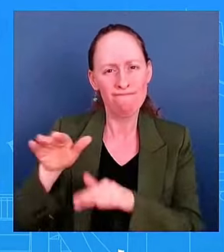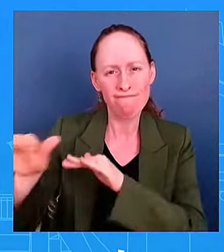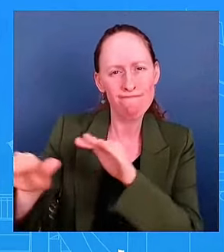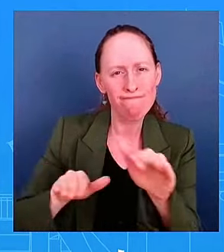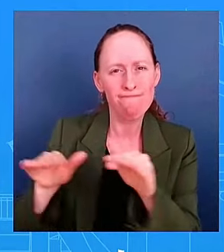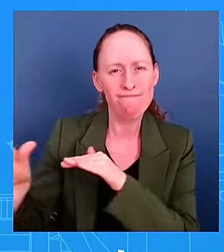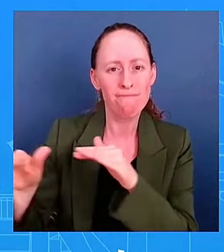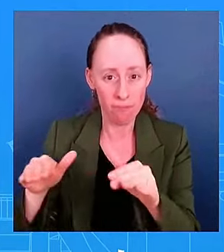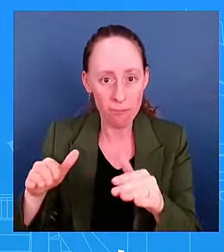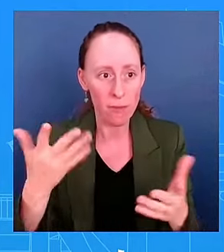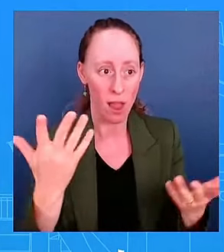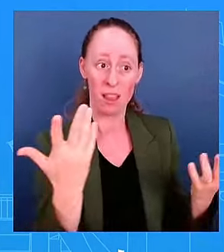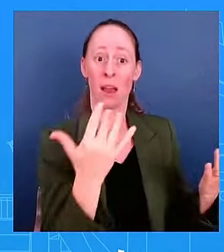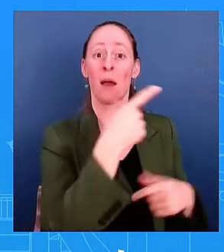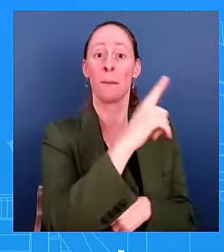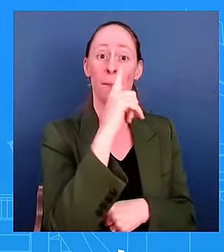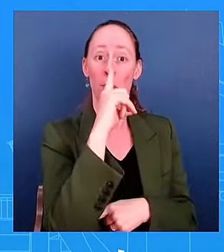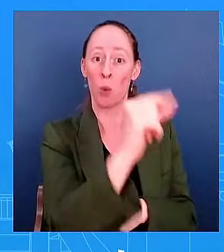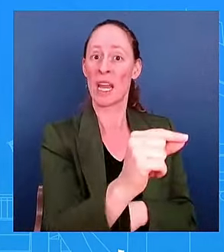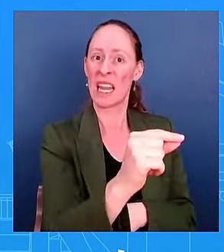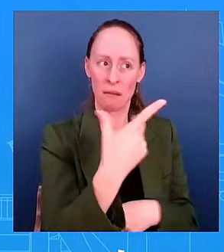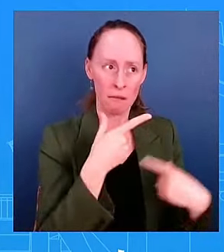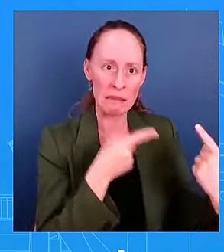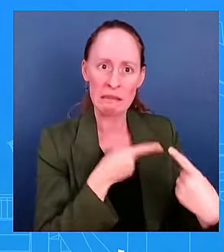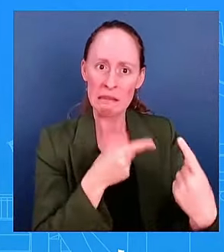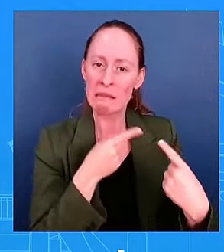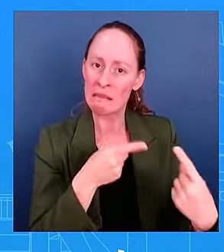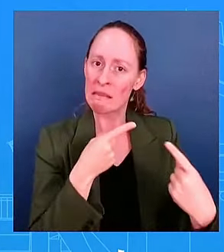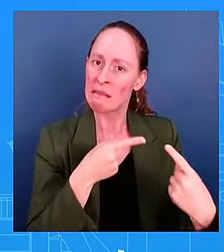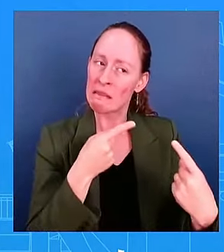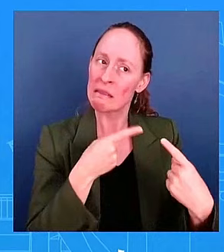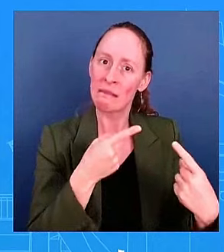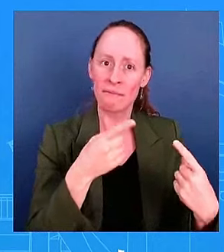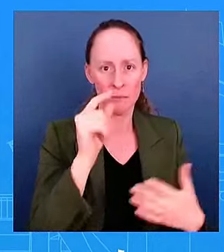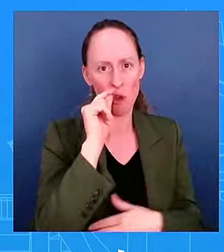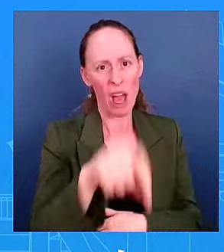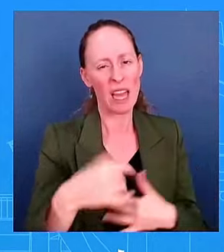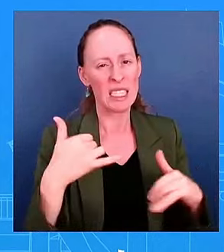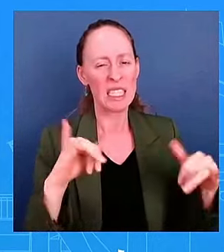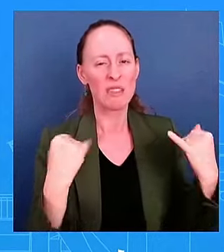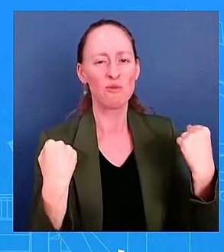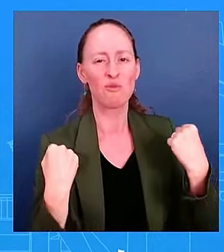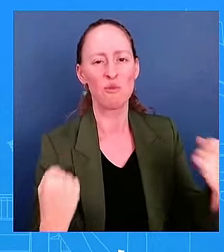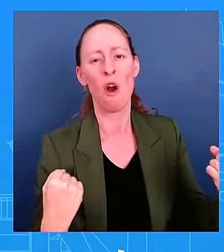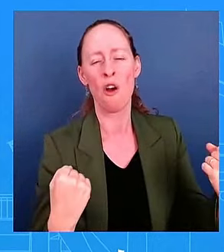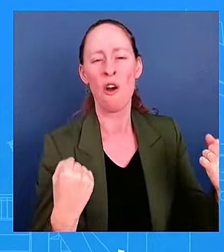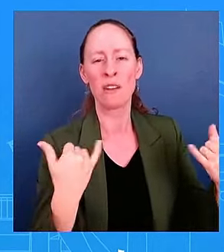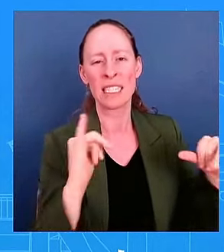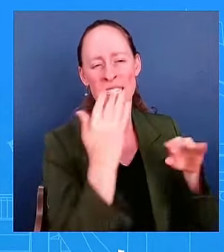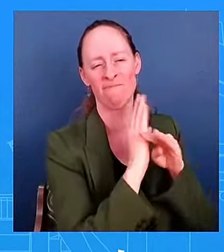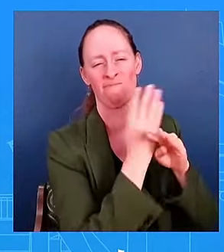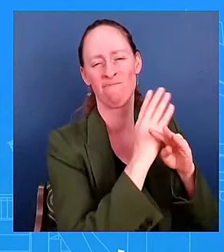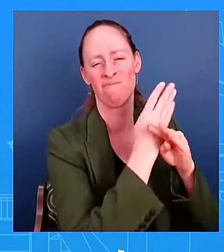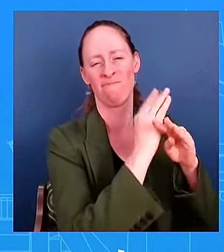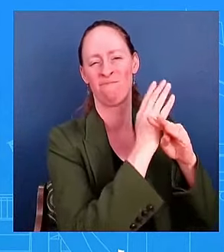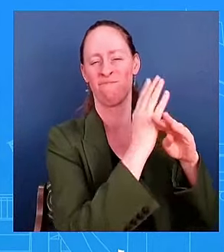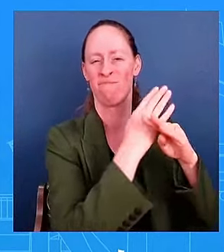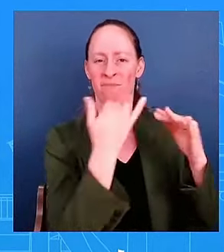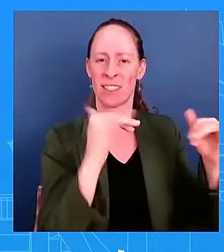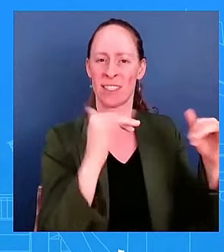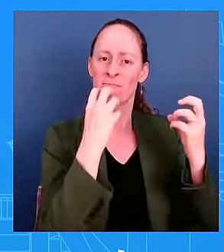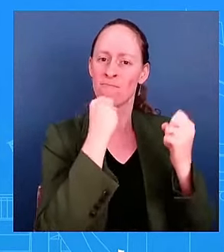as Ukraine continues to fight, certainly for their freedom and democracy. Look, foreign leaders have seen the president close up. They have.